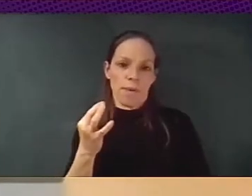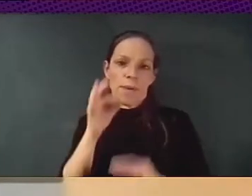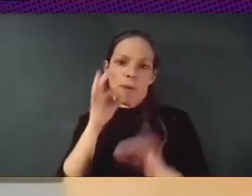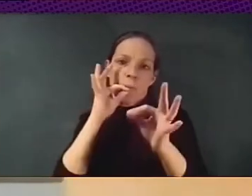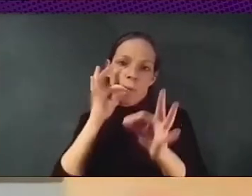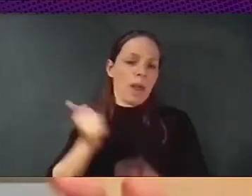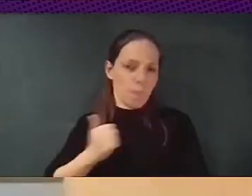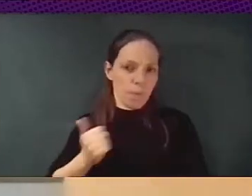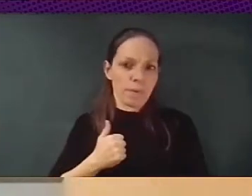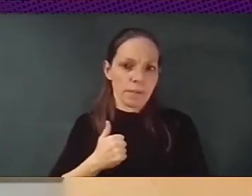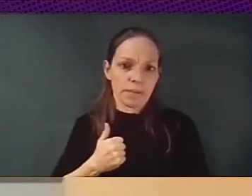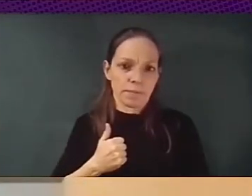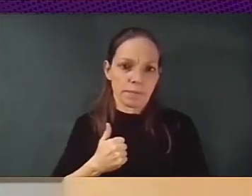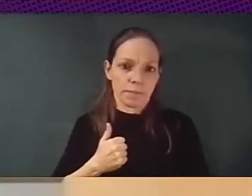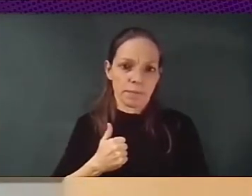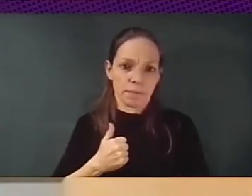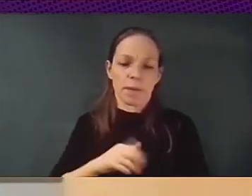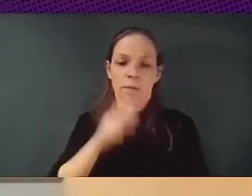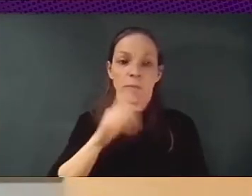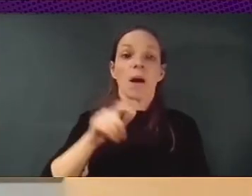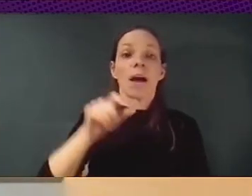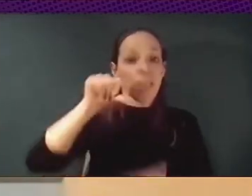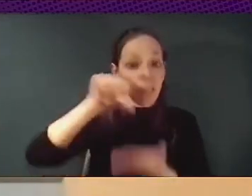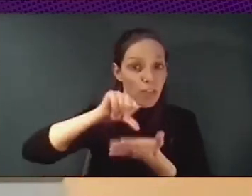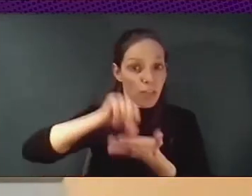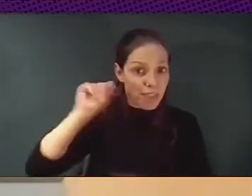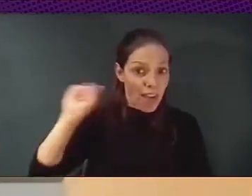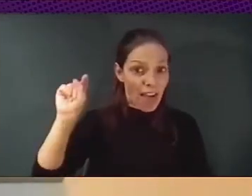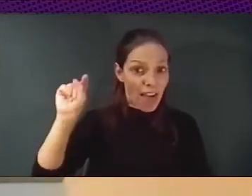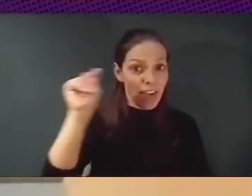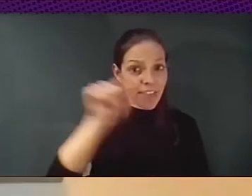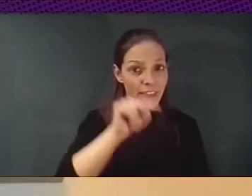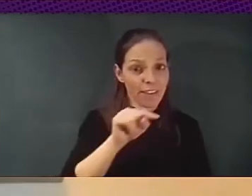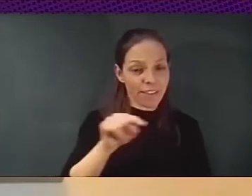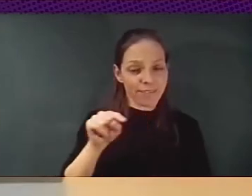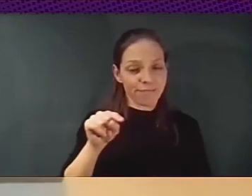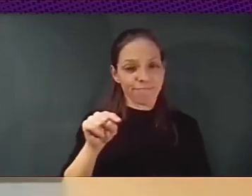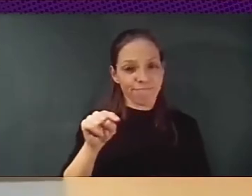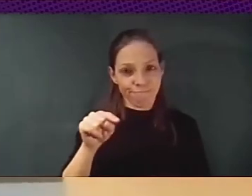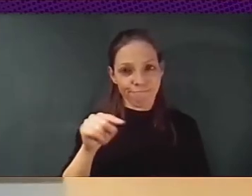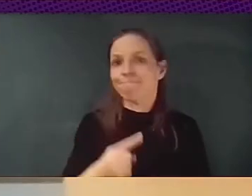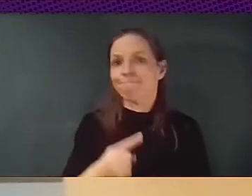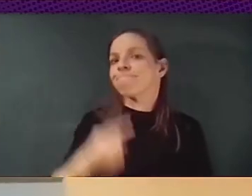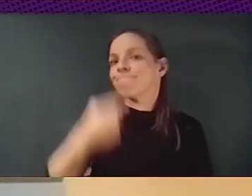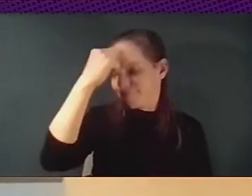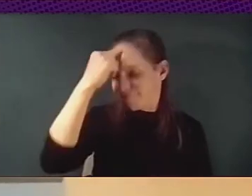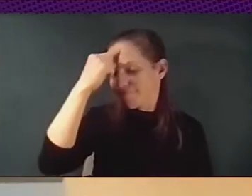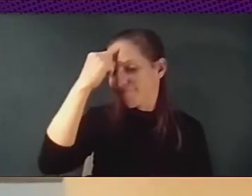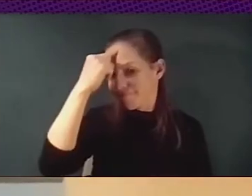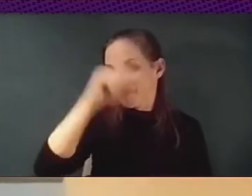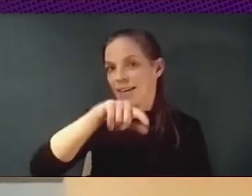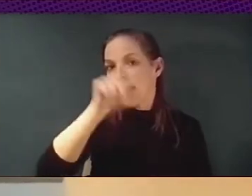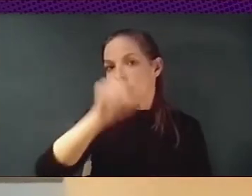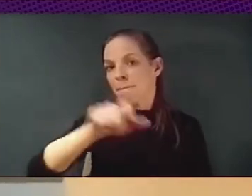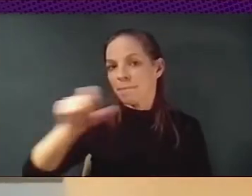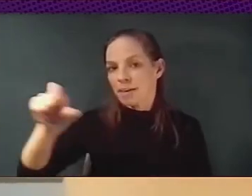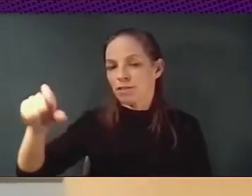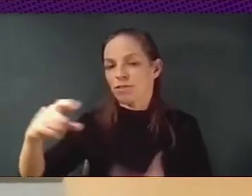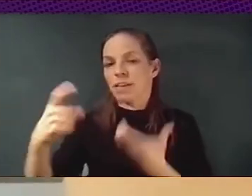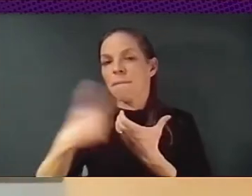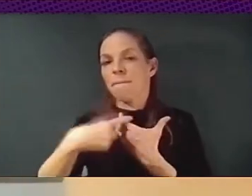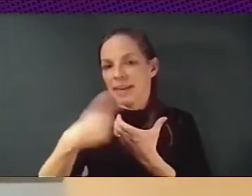participation at the very centre, and then let's scale it up as a European program that we can put forward